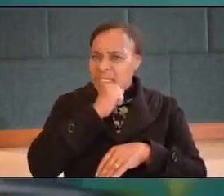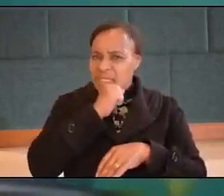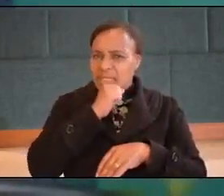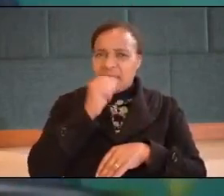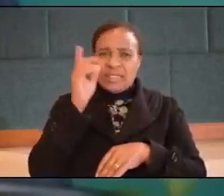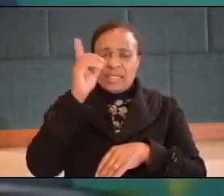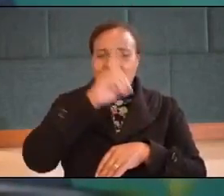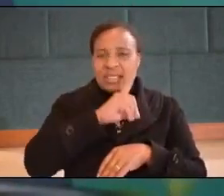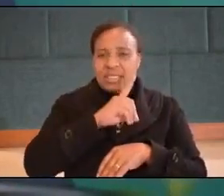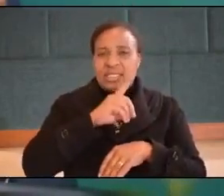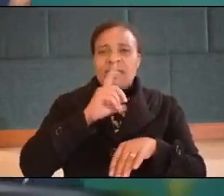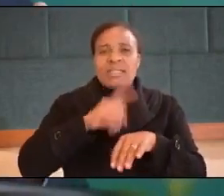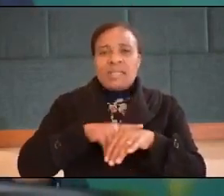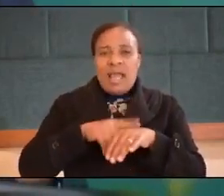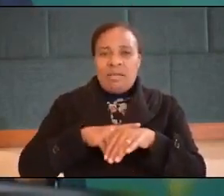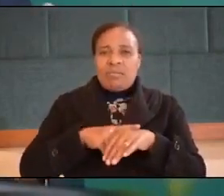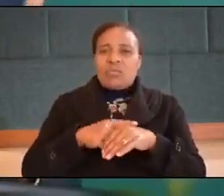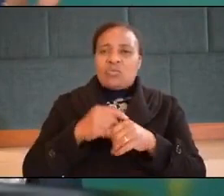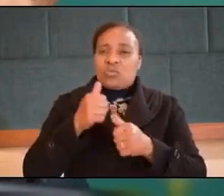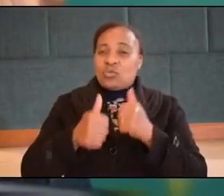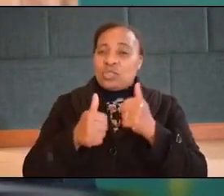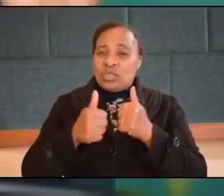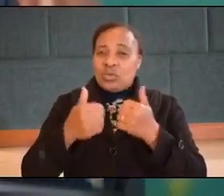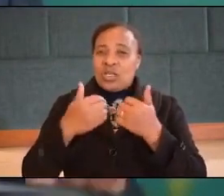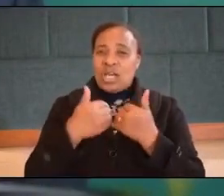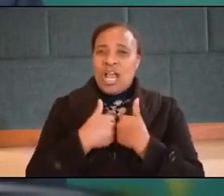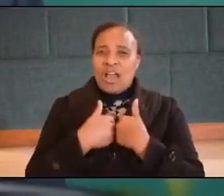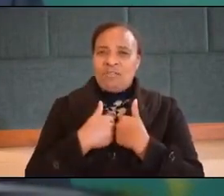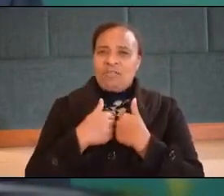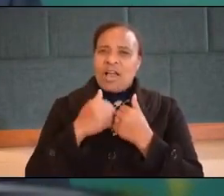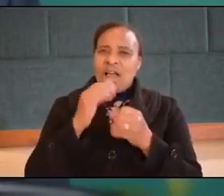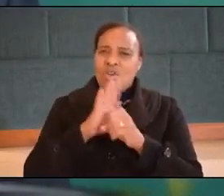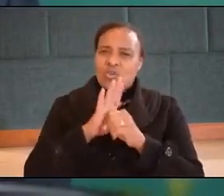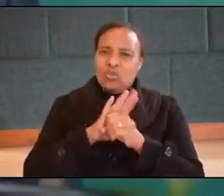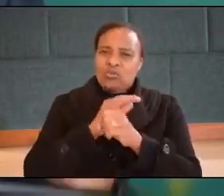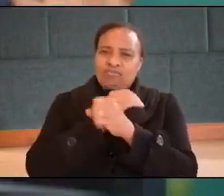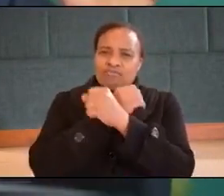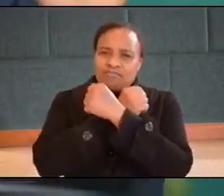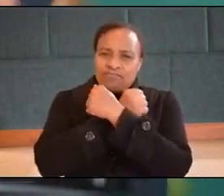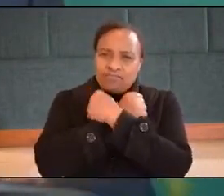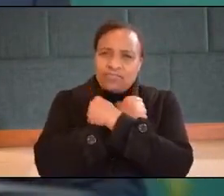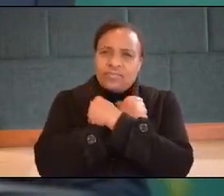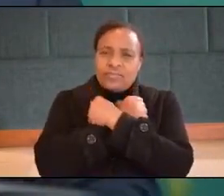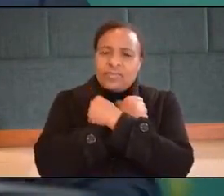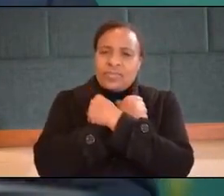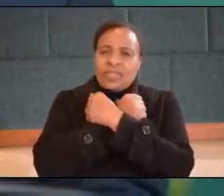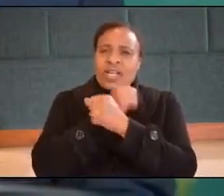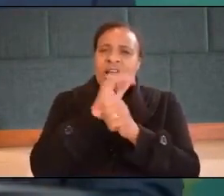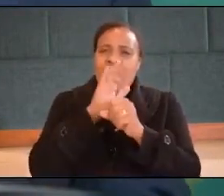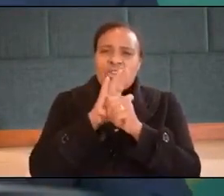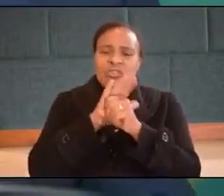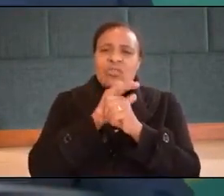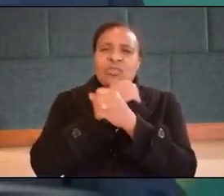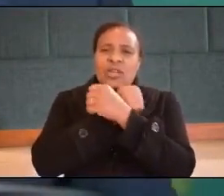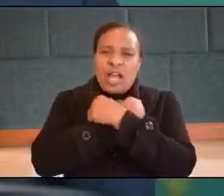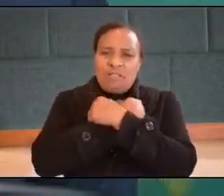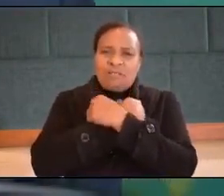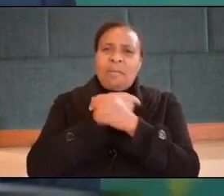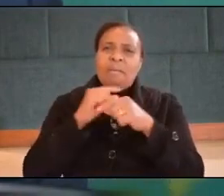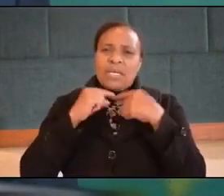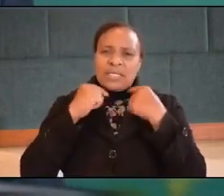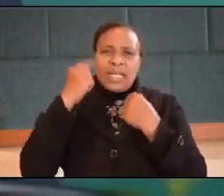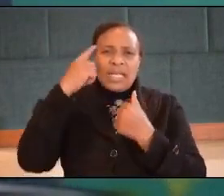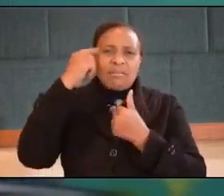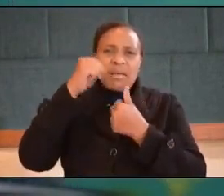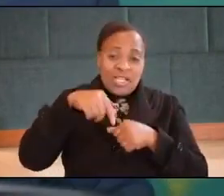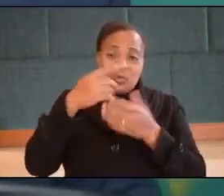a time when we were very much in love so much in love i remember and